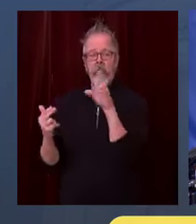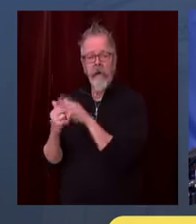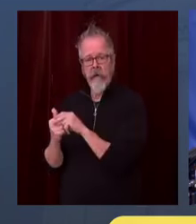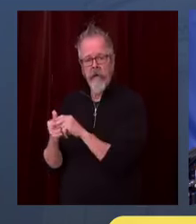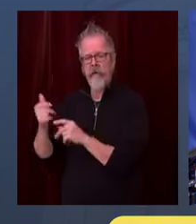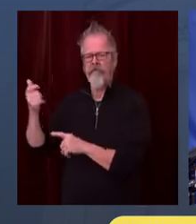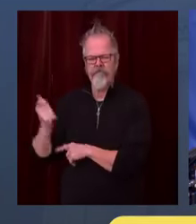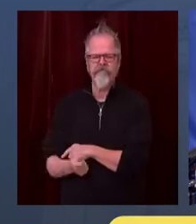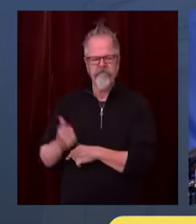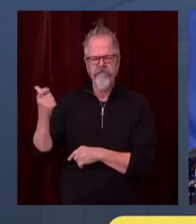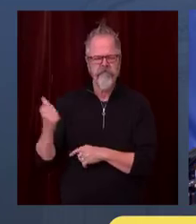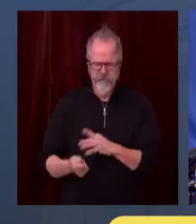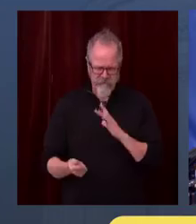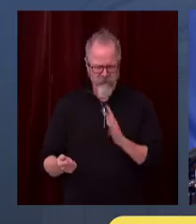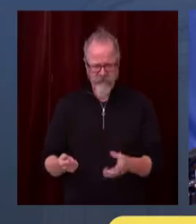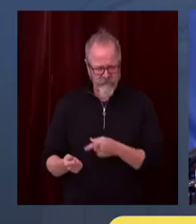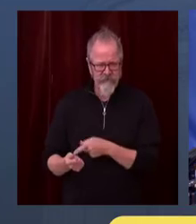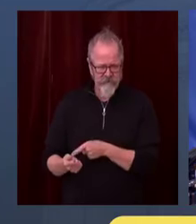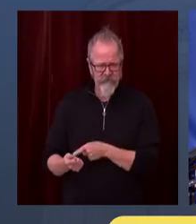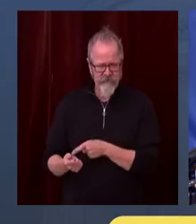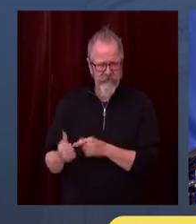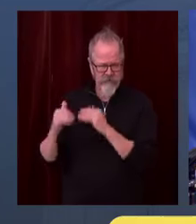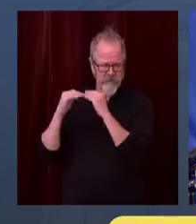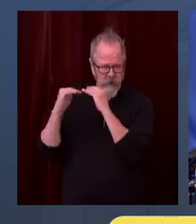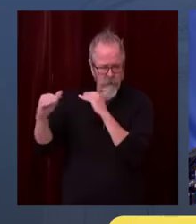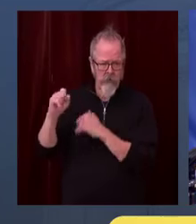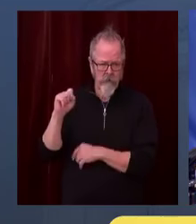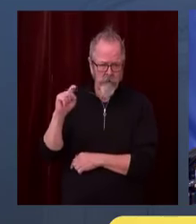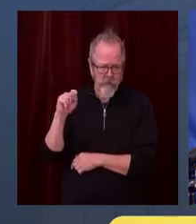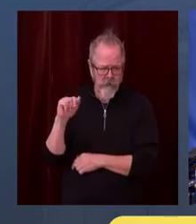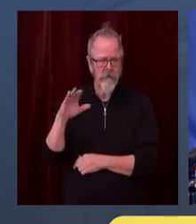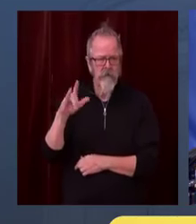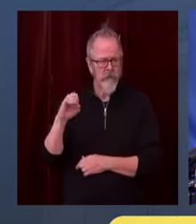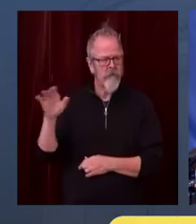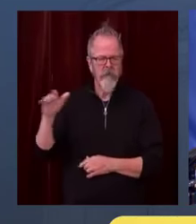That's not a problem. It is a stable system. So you don't have to worry about that.